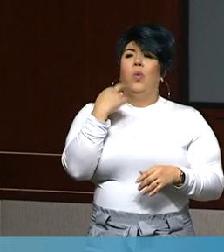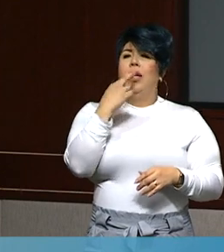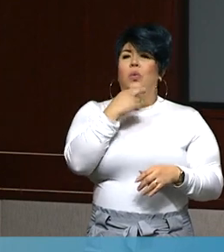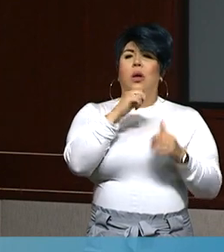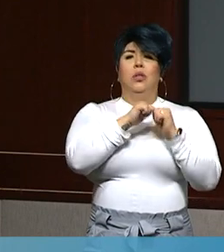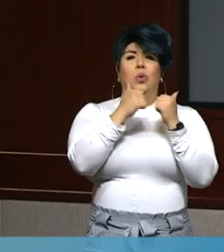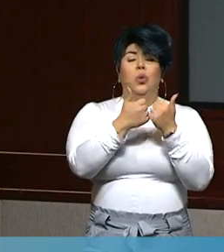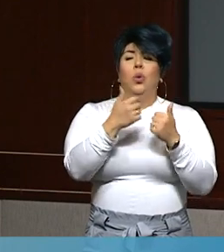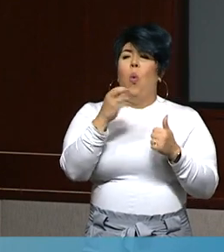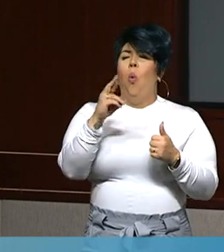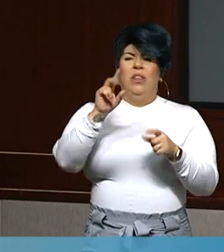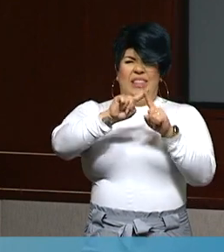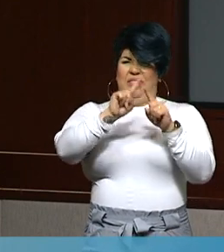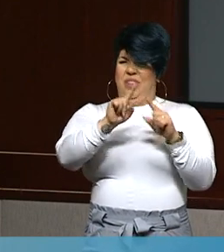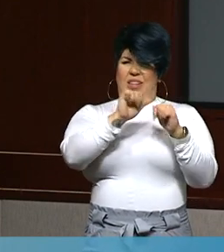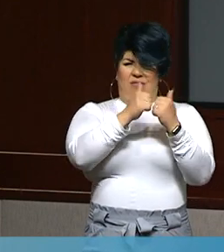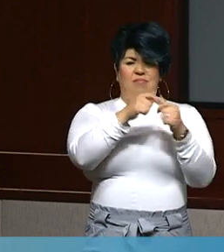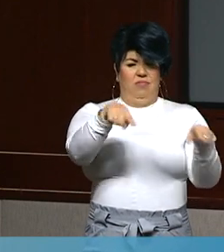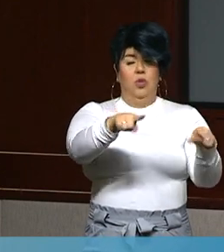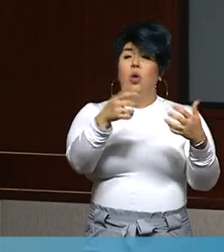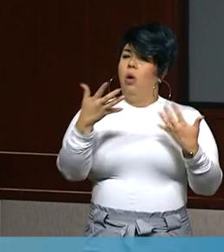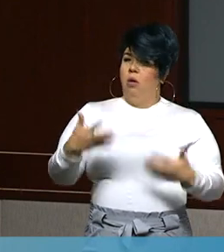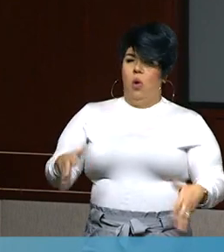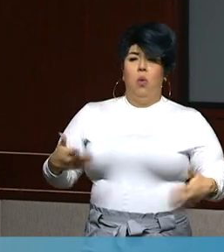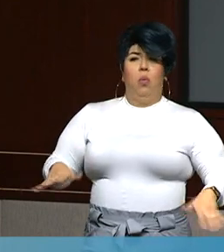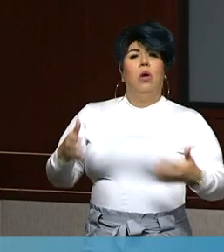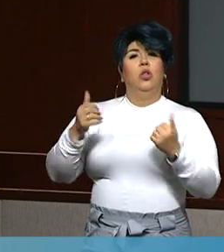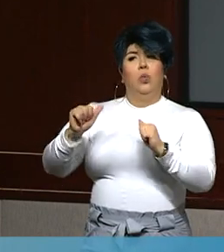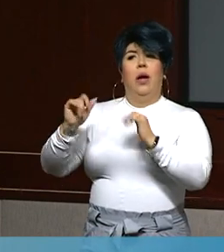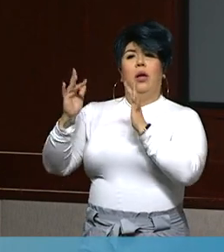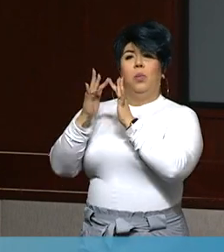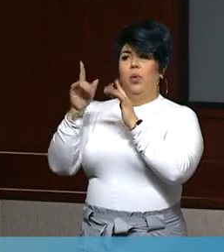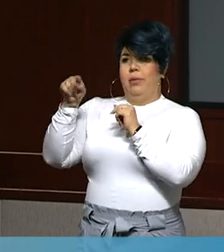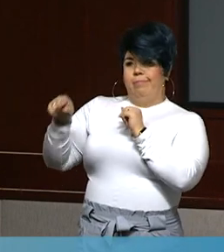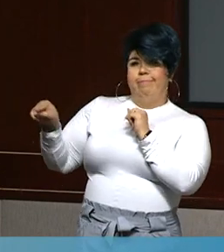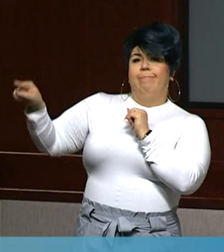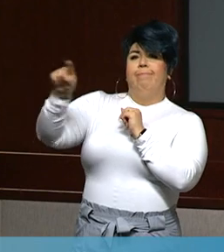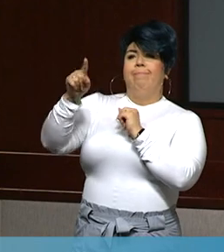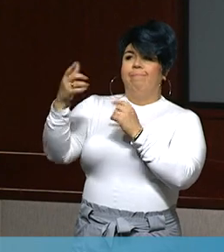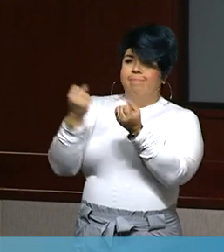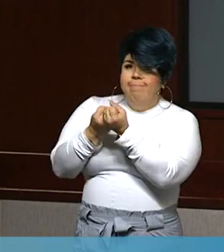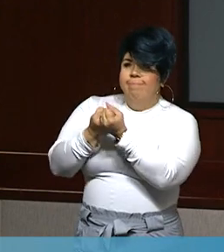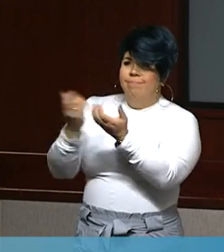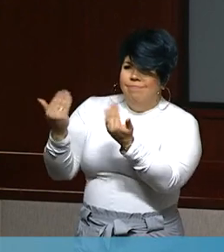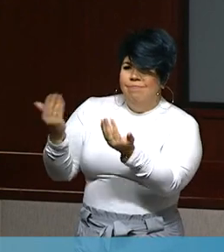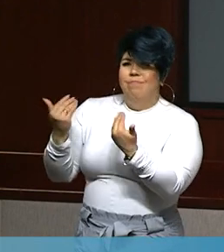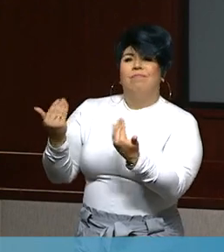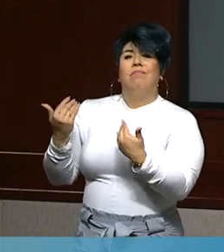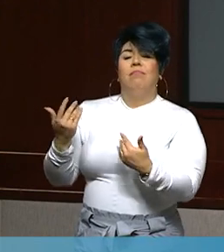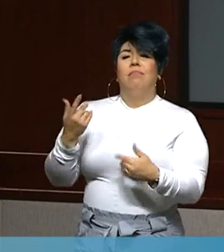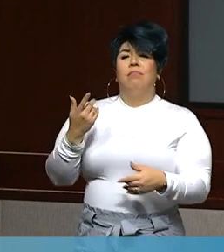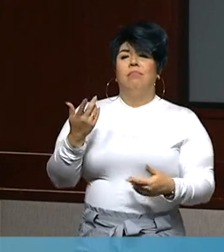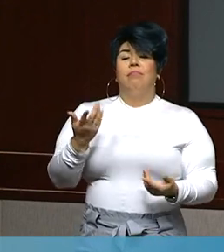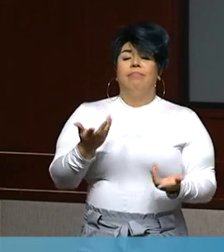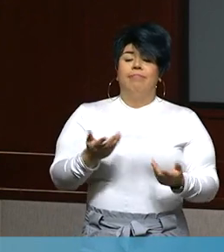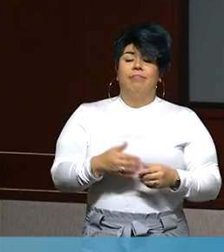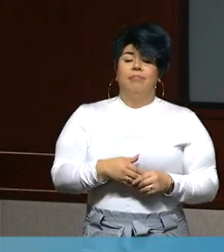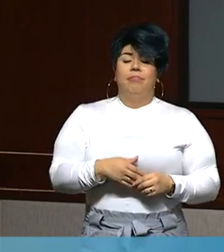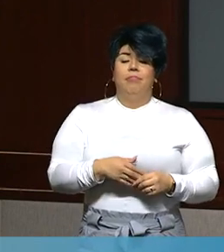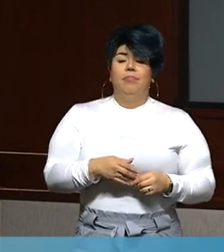different associations representative of business placed in Sacramento to advocate on behalf of industry.